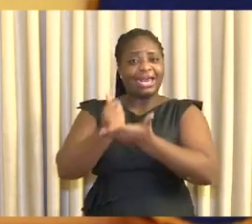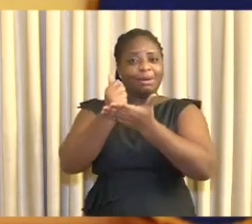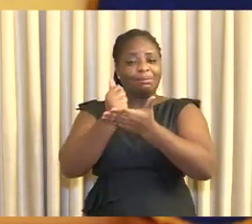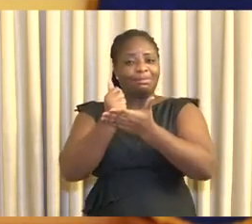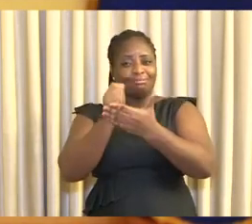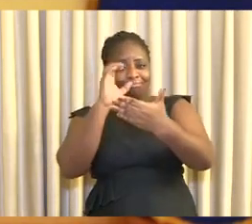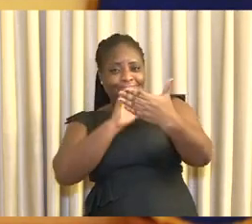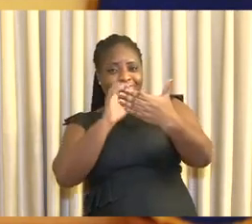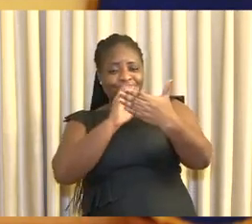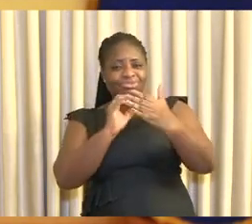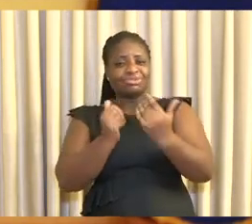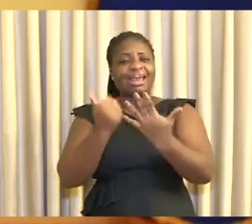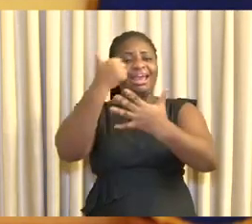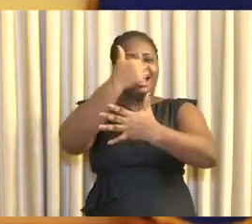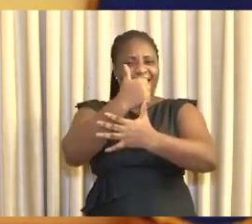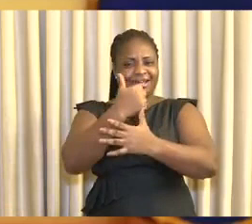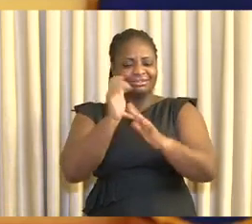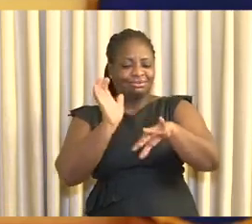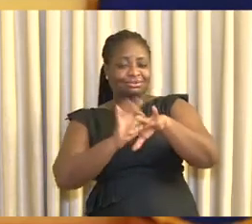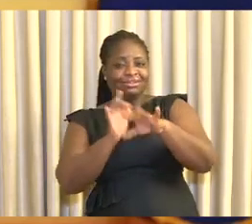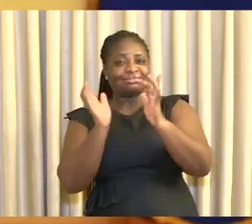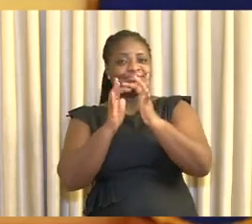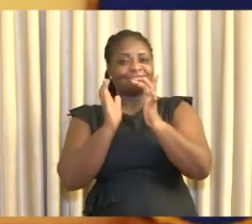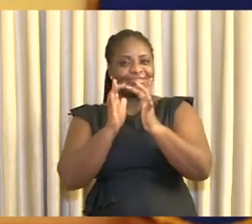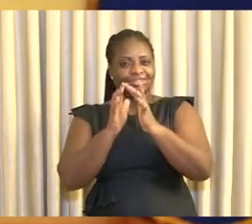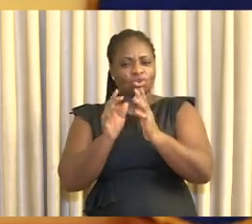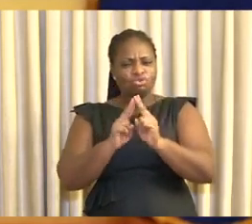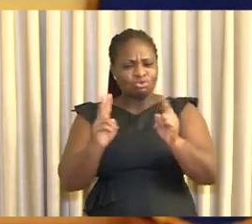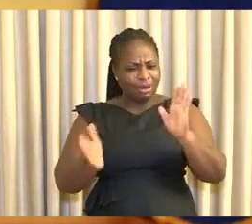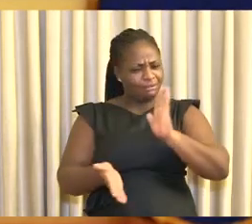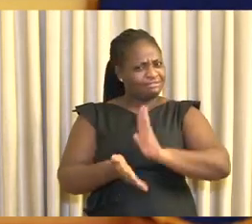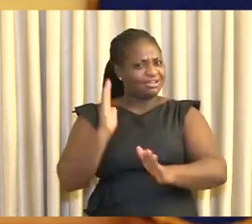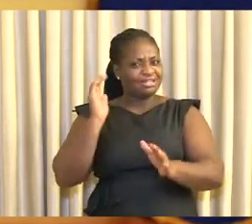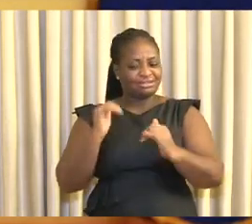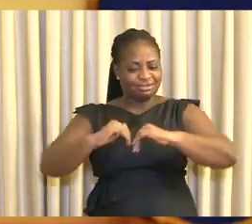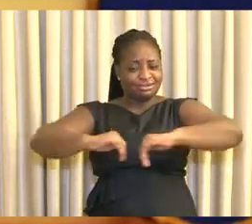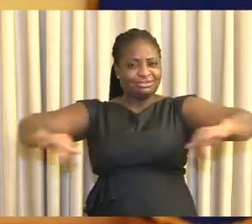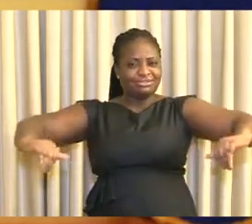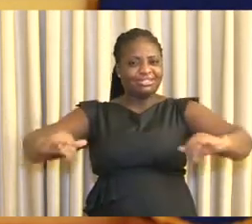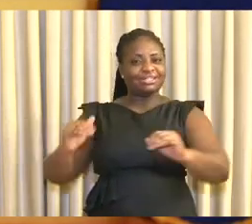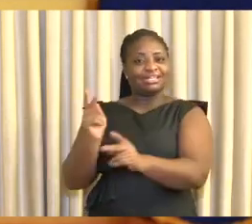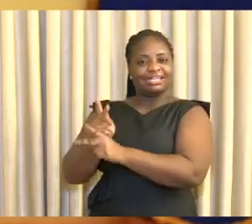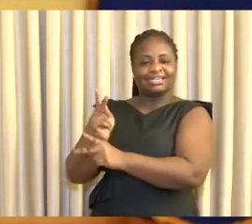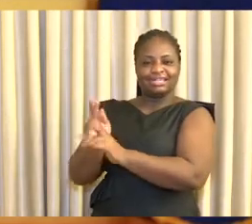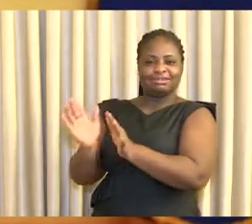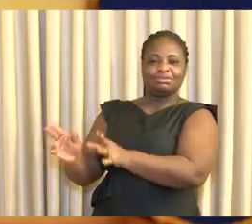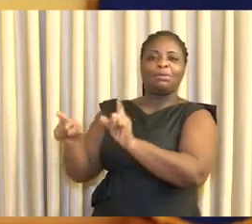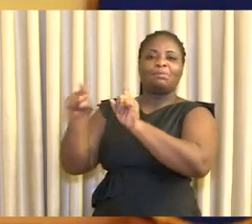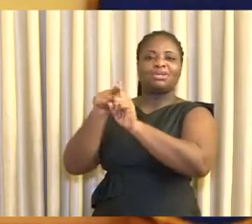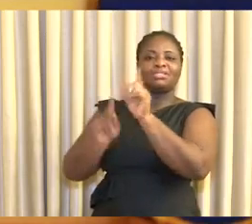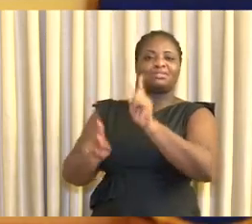and enhance contact tracing efforts so that we can quickly isolate and treat confirmed cases.